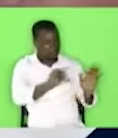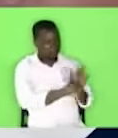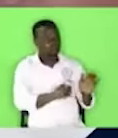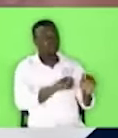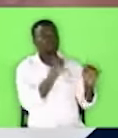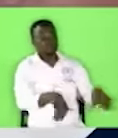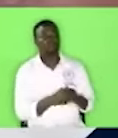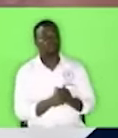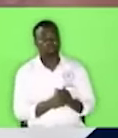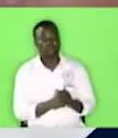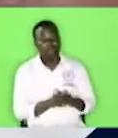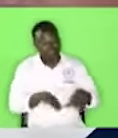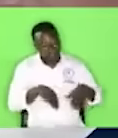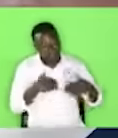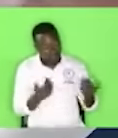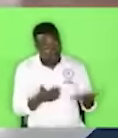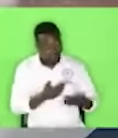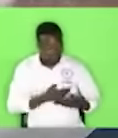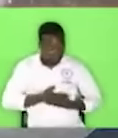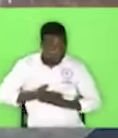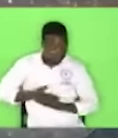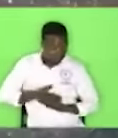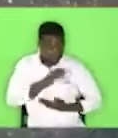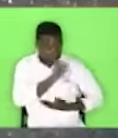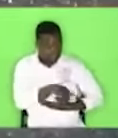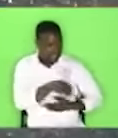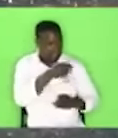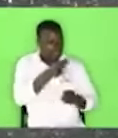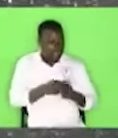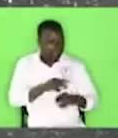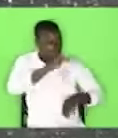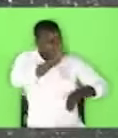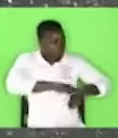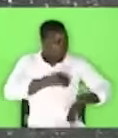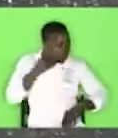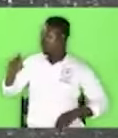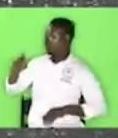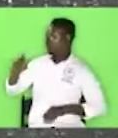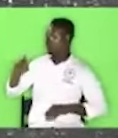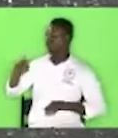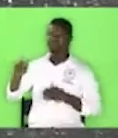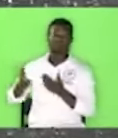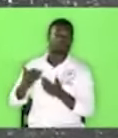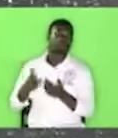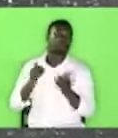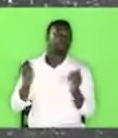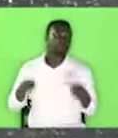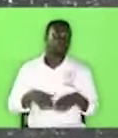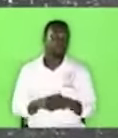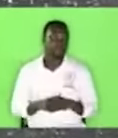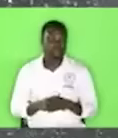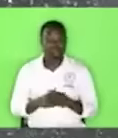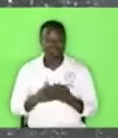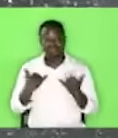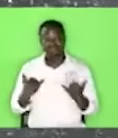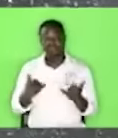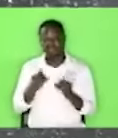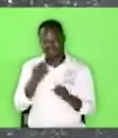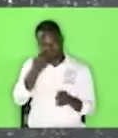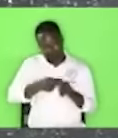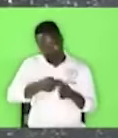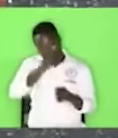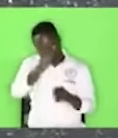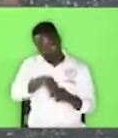or this child is going to respond to. Now hold that one. If for any reason the name has to